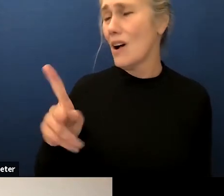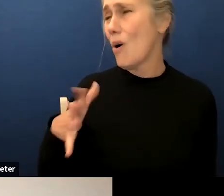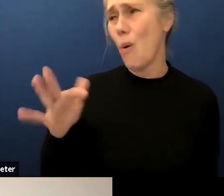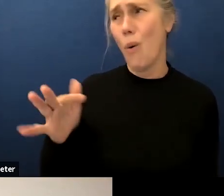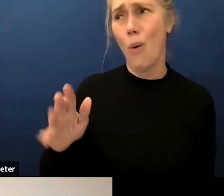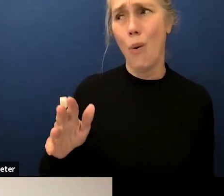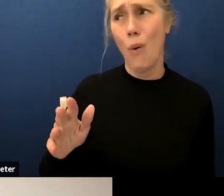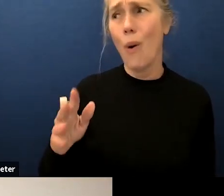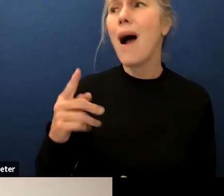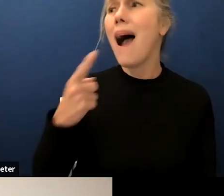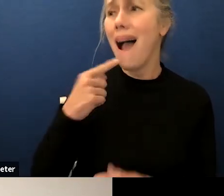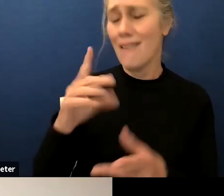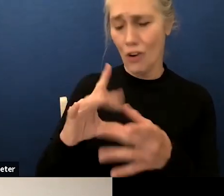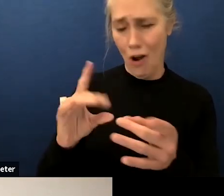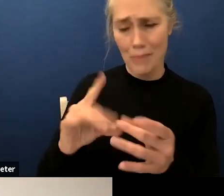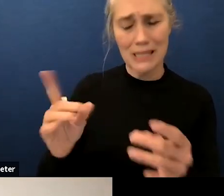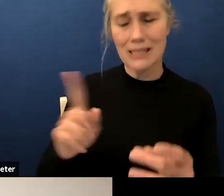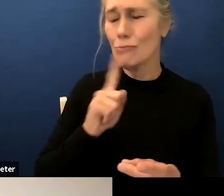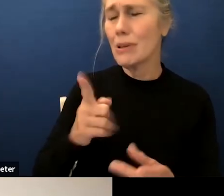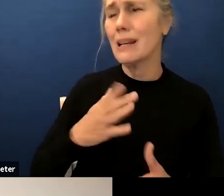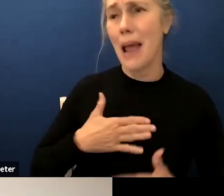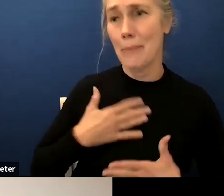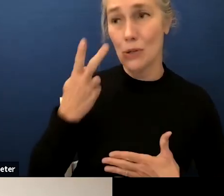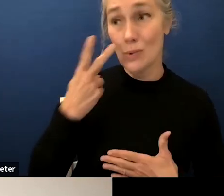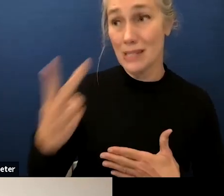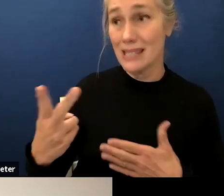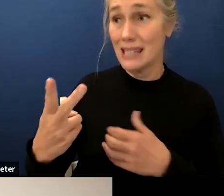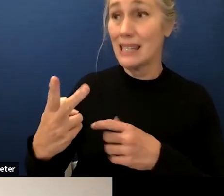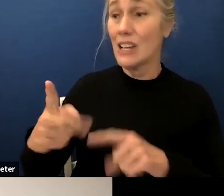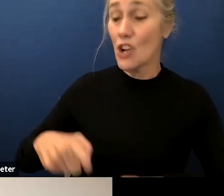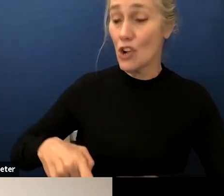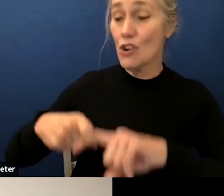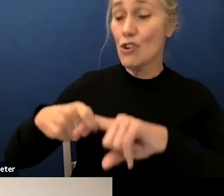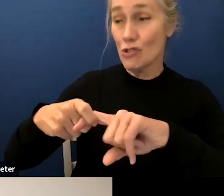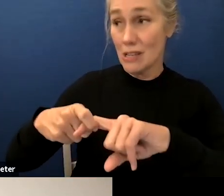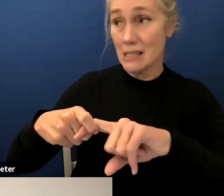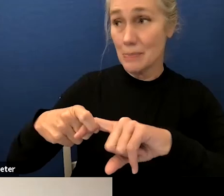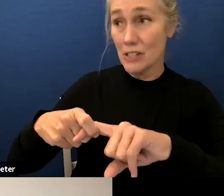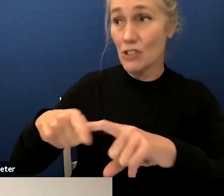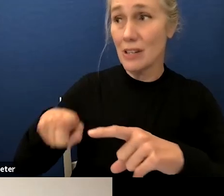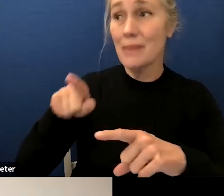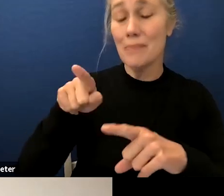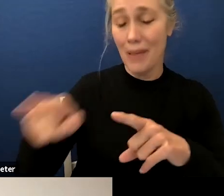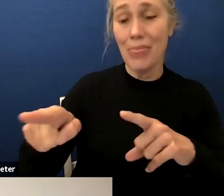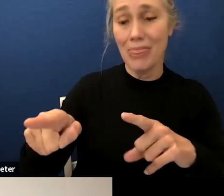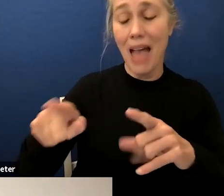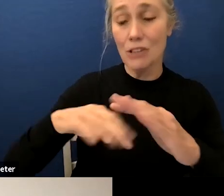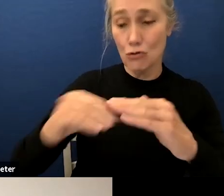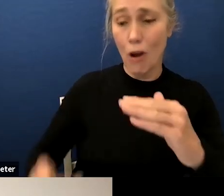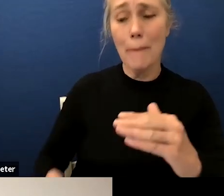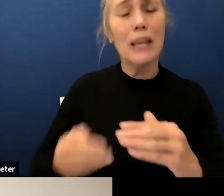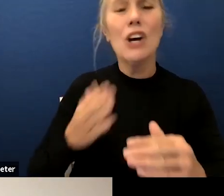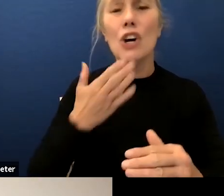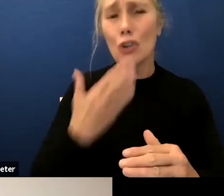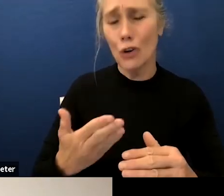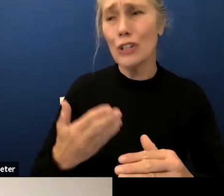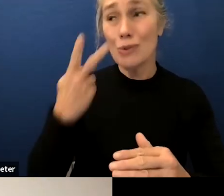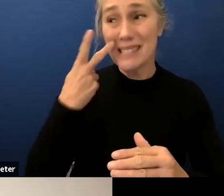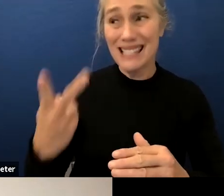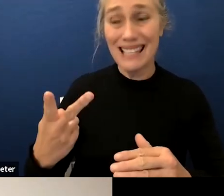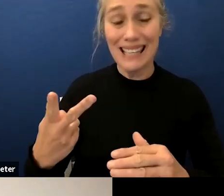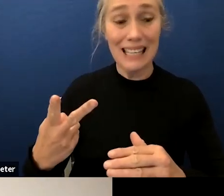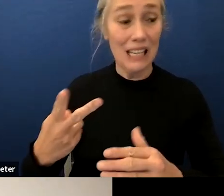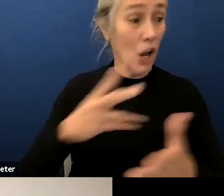it's been a major concern of our board and as you know we're breaking the school to prison pipeline however i must tell you that if